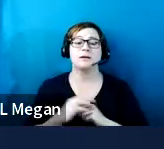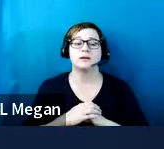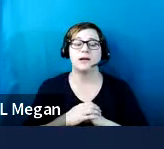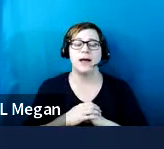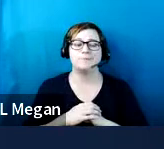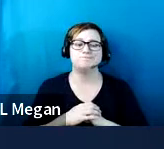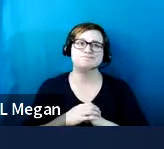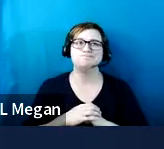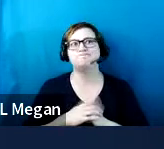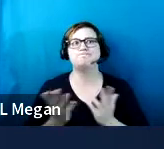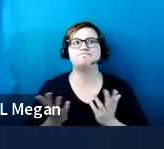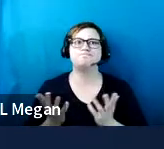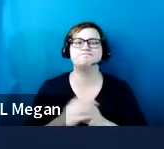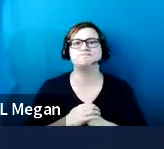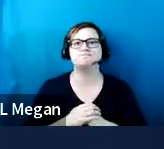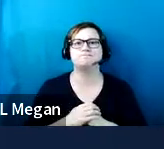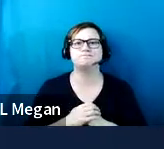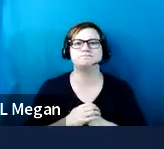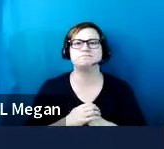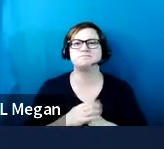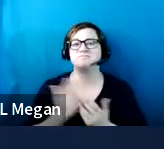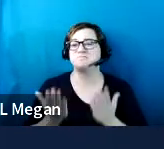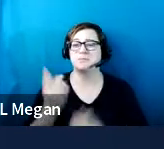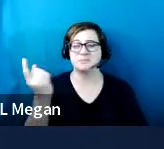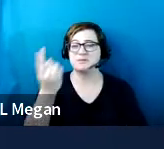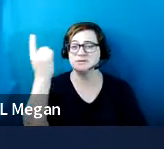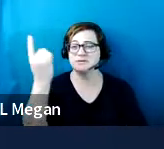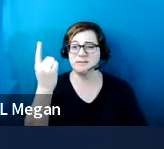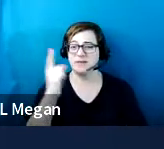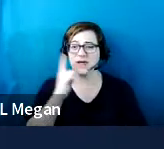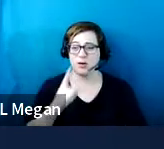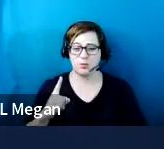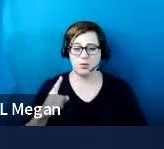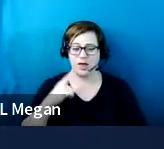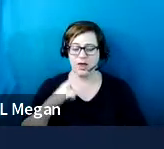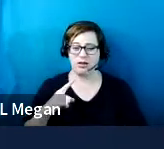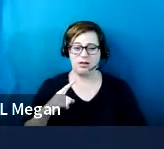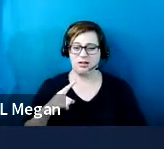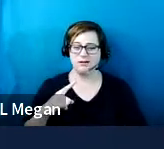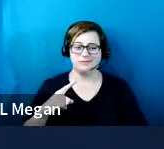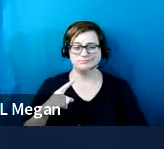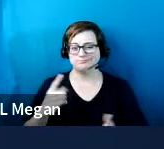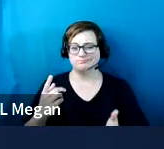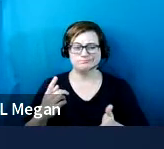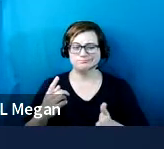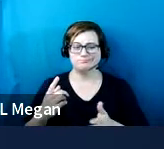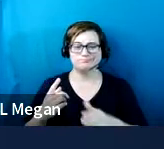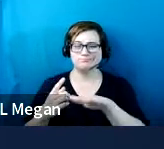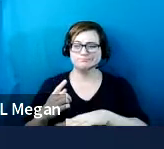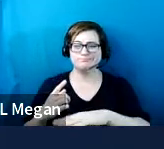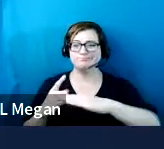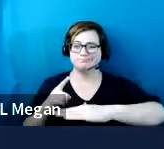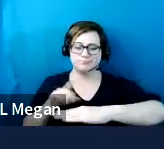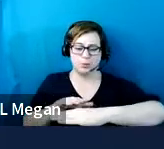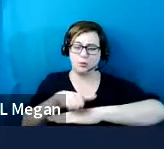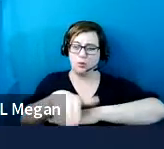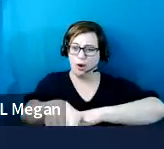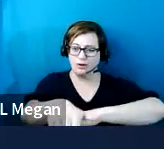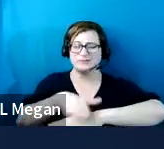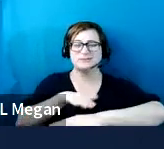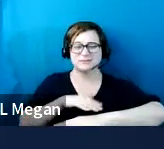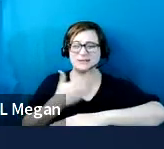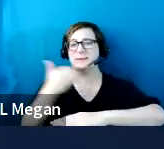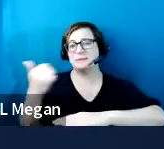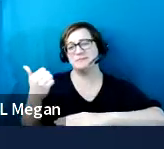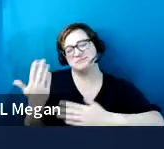you know, something that's going to like cross the driveway or cross a way that's going to increase for safety, it would be